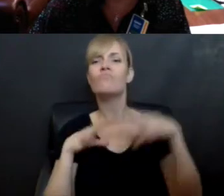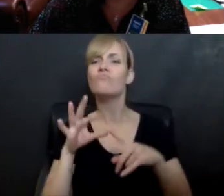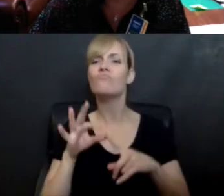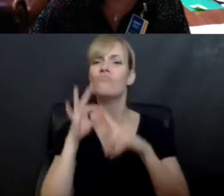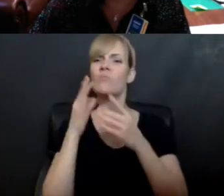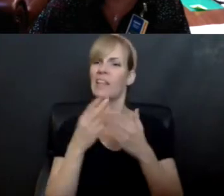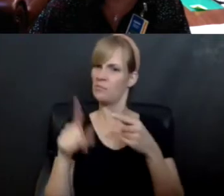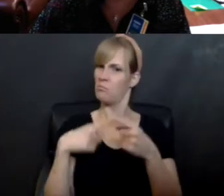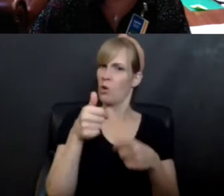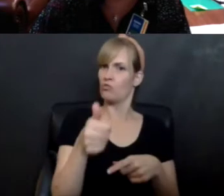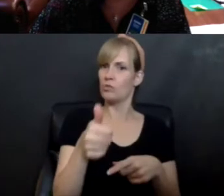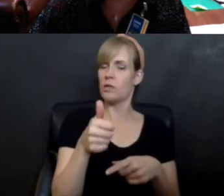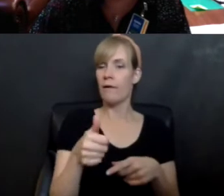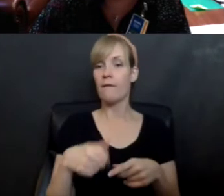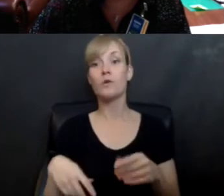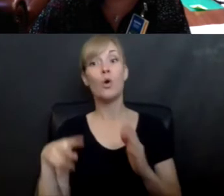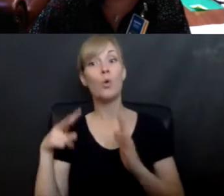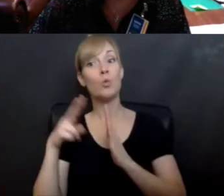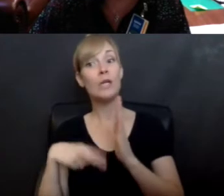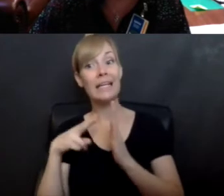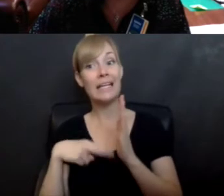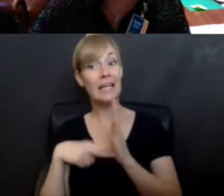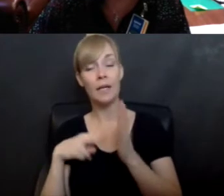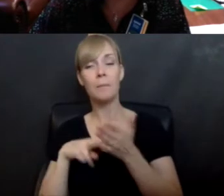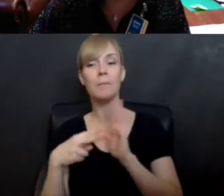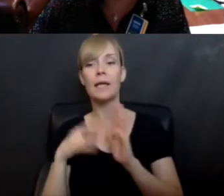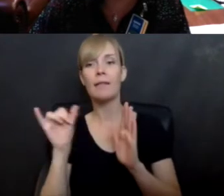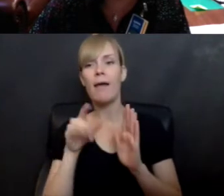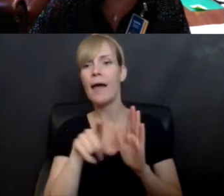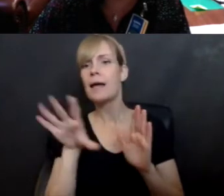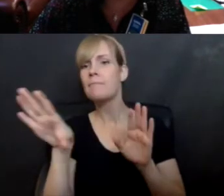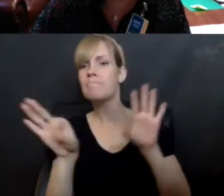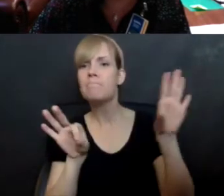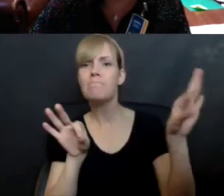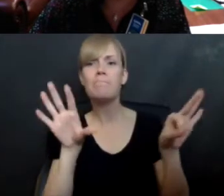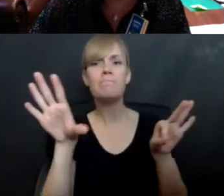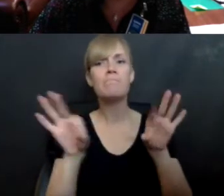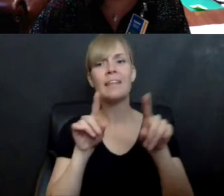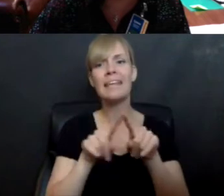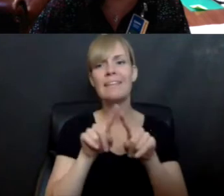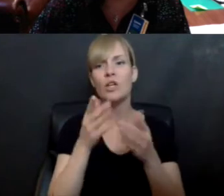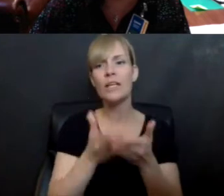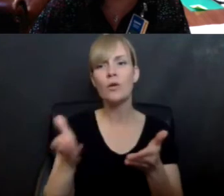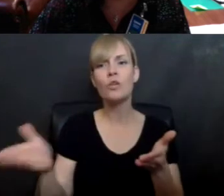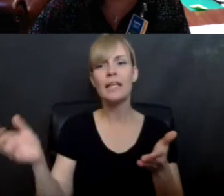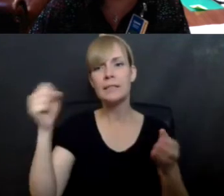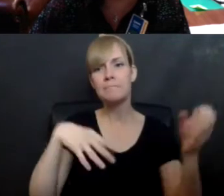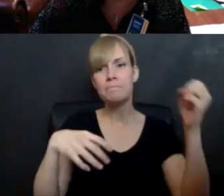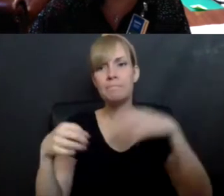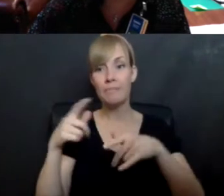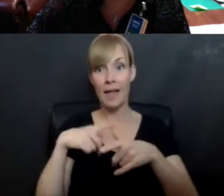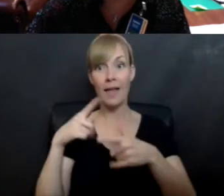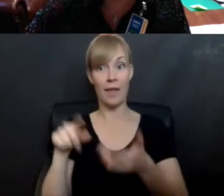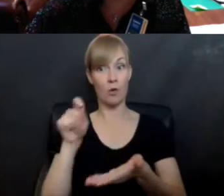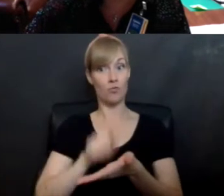So reading is like gathering in your ingredients for your stew. Right? And then writing is like making the actual